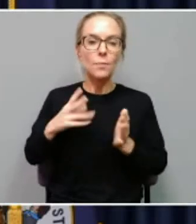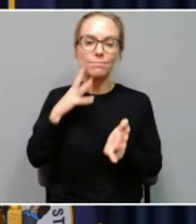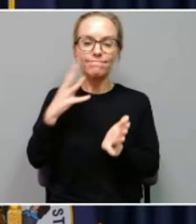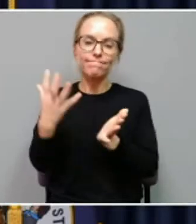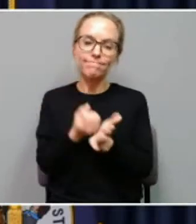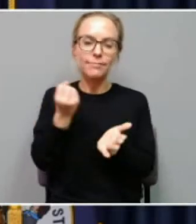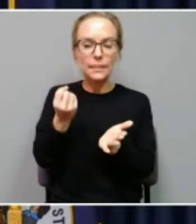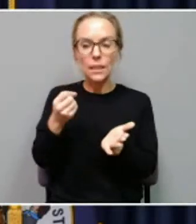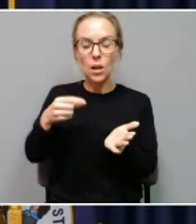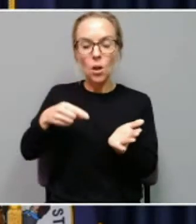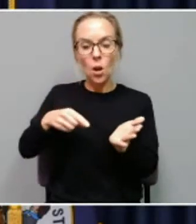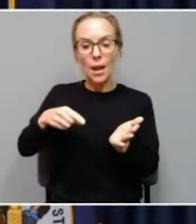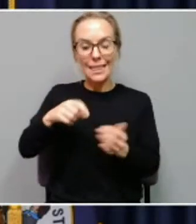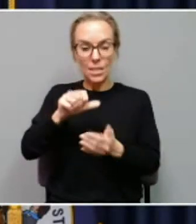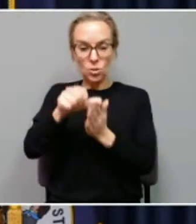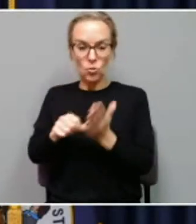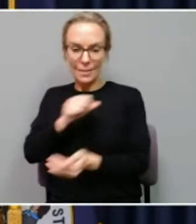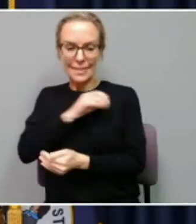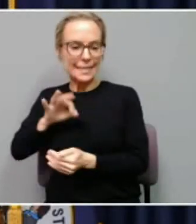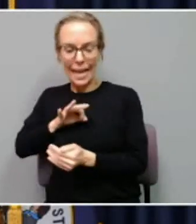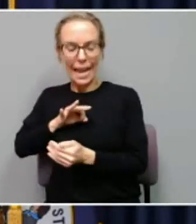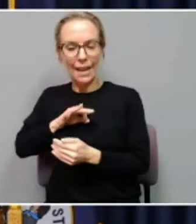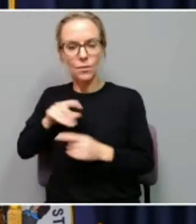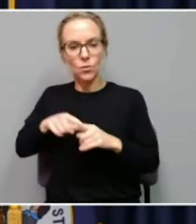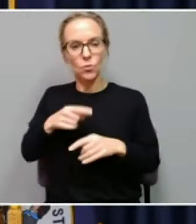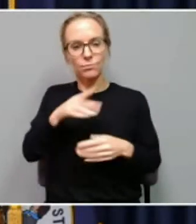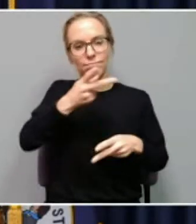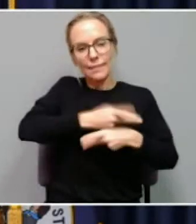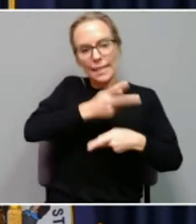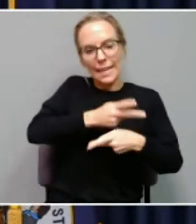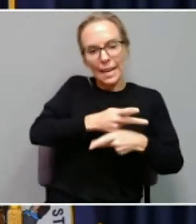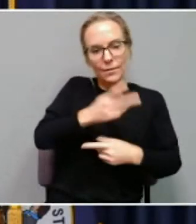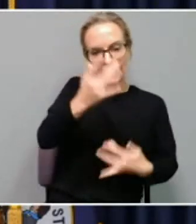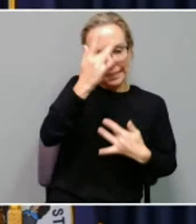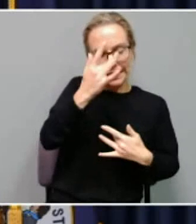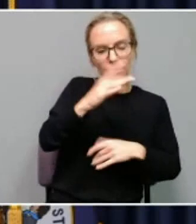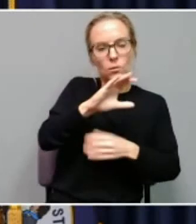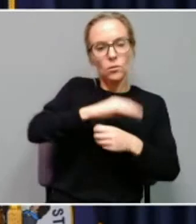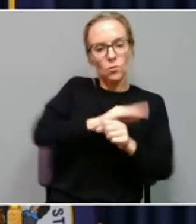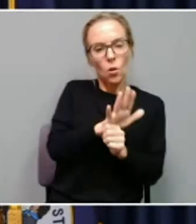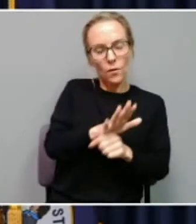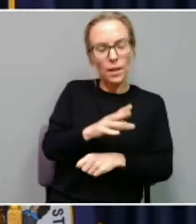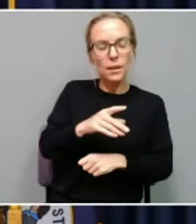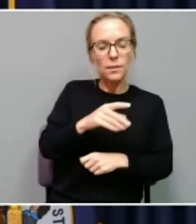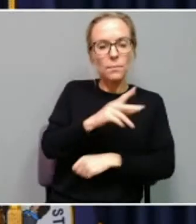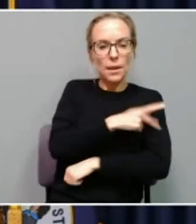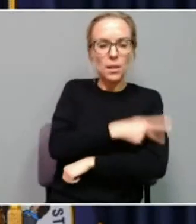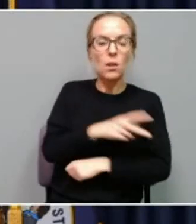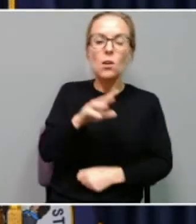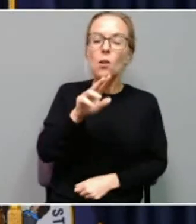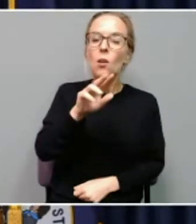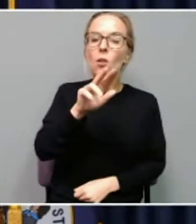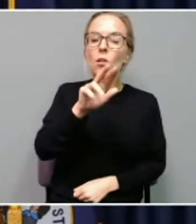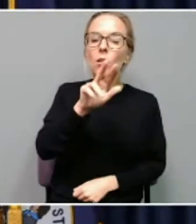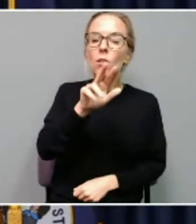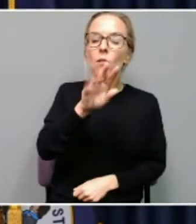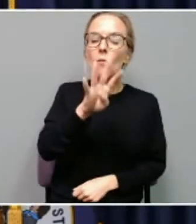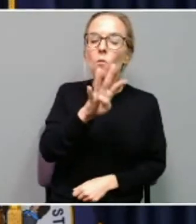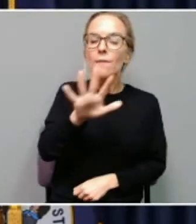care for patients as well. Currently, we have 65 COVID patients with 14 of them on ventilators.